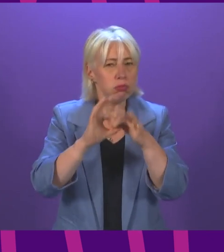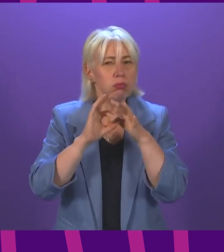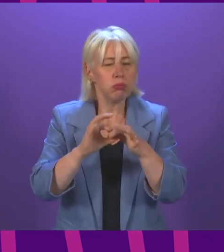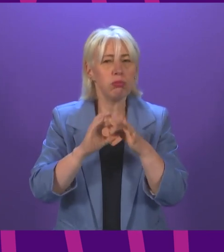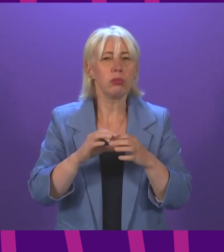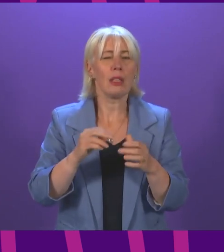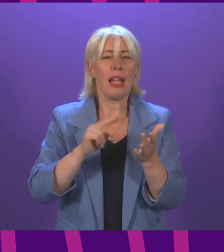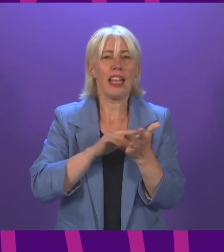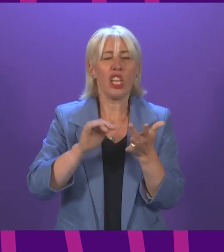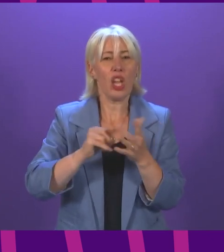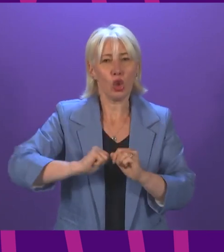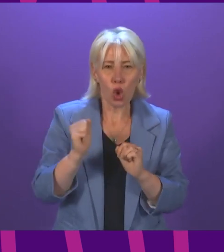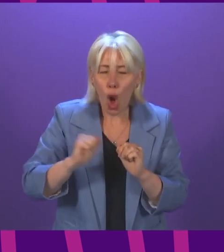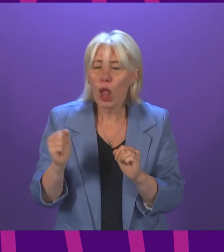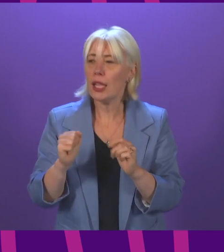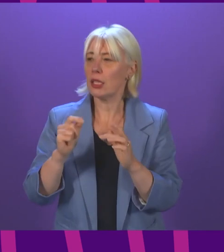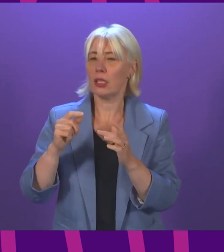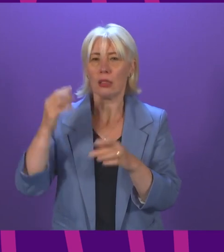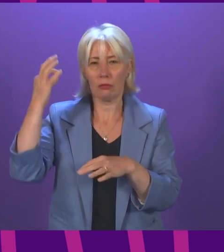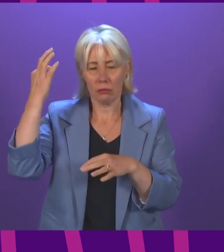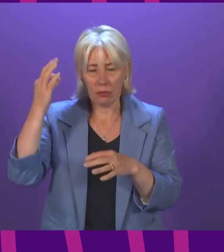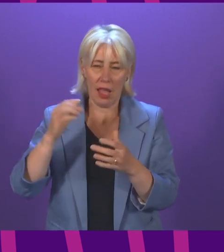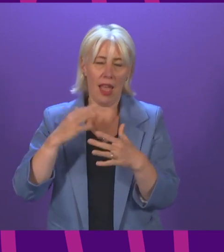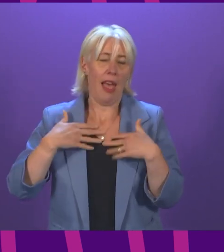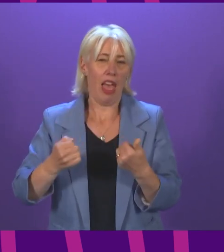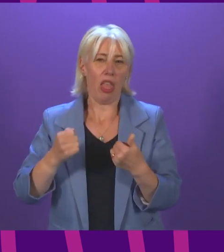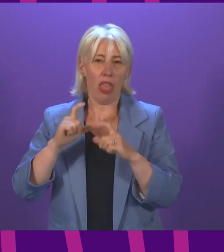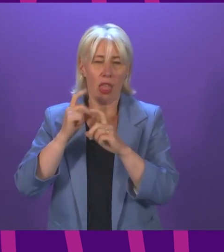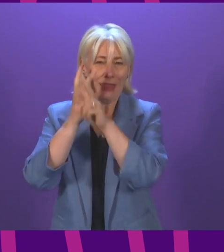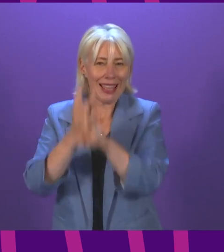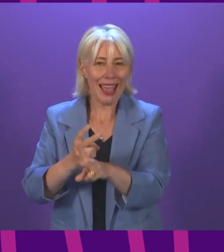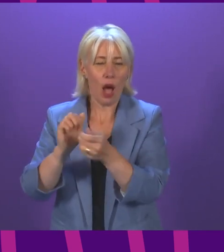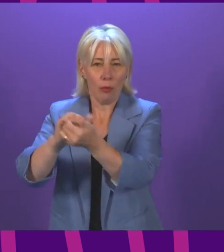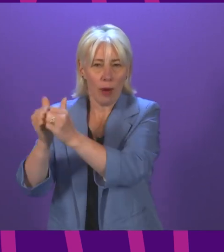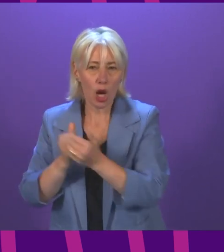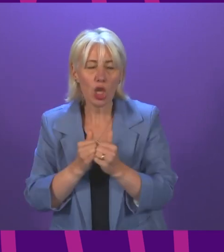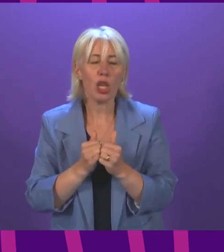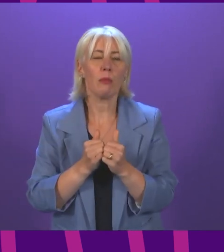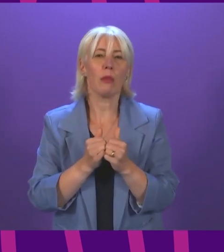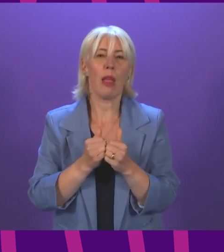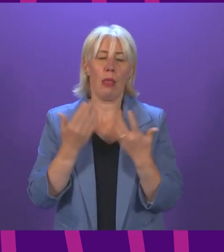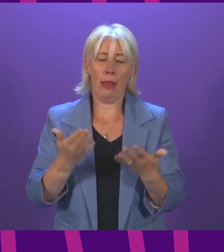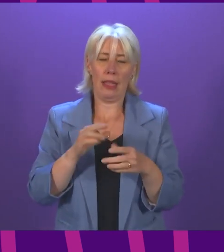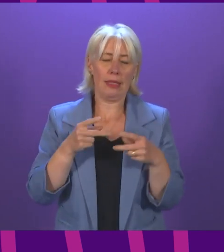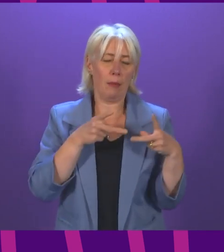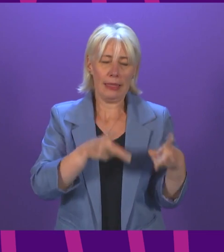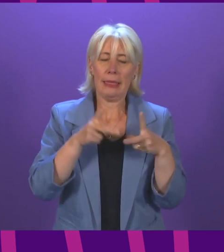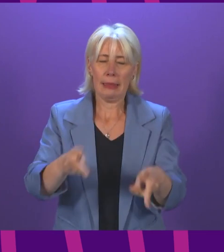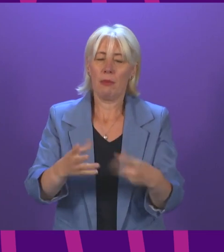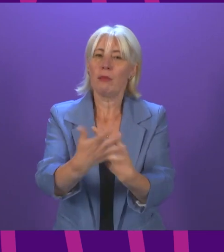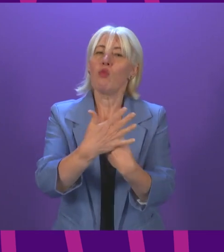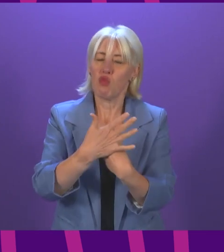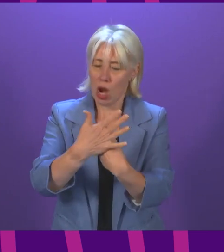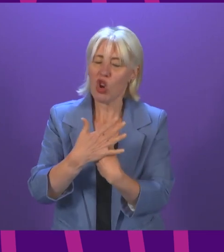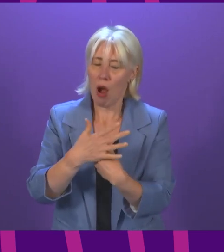Scotland partners, local authorities and health care partnerships to proactively manage current system pressures. There are system pressures in